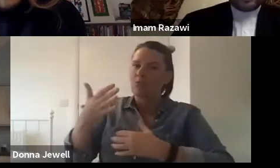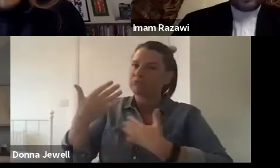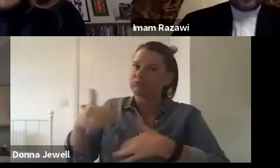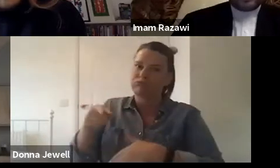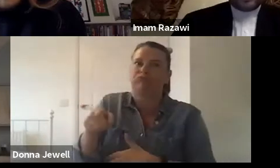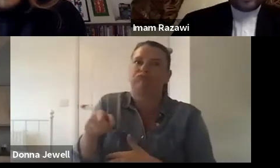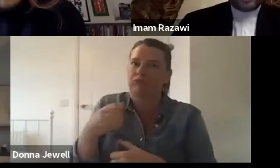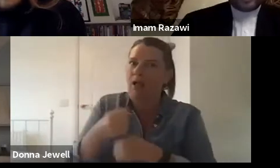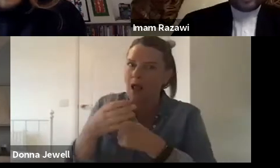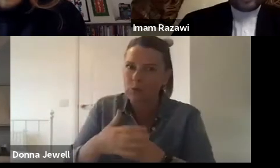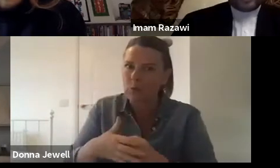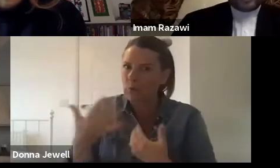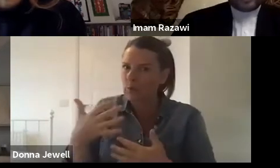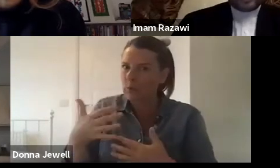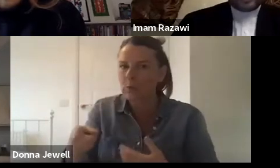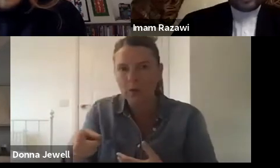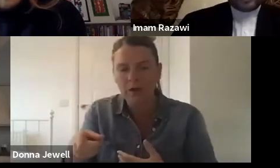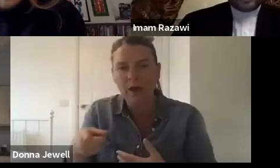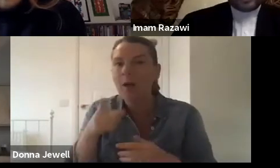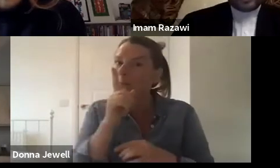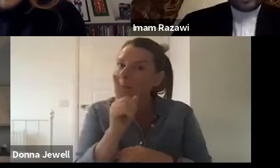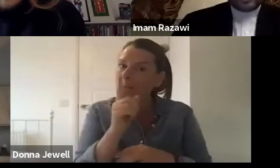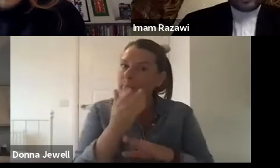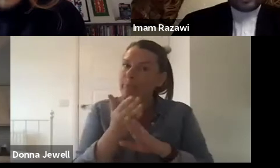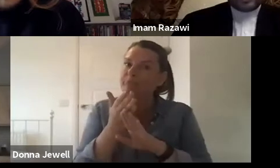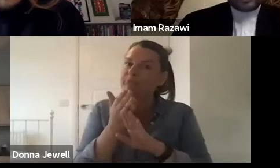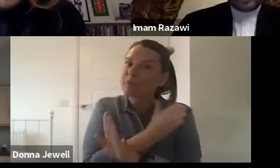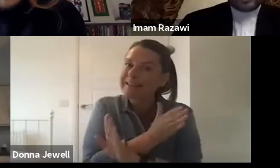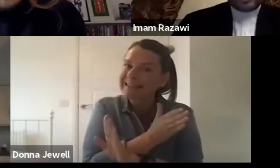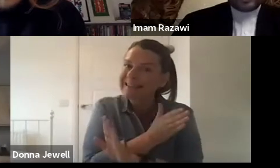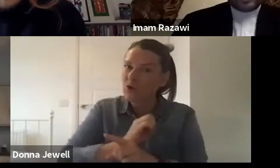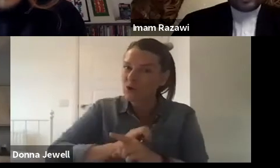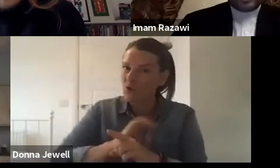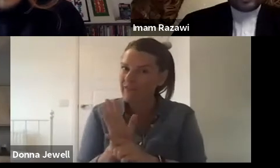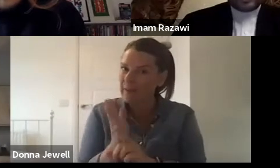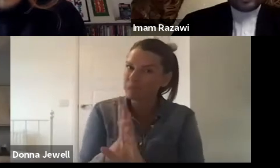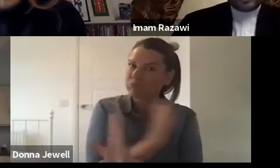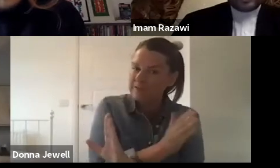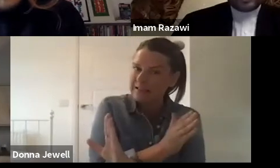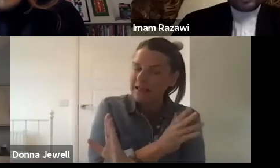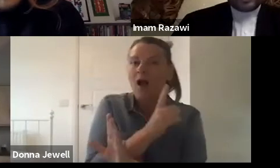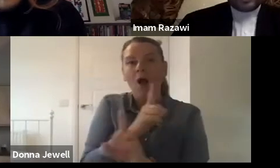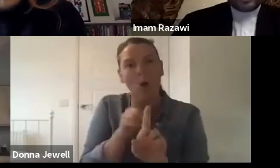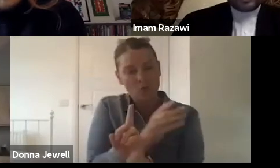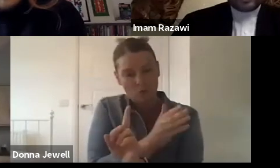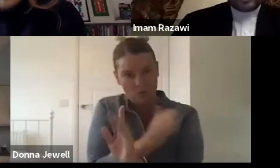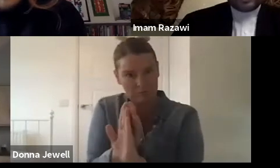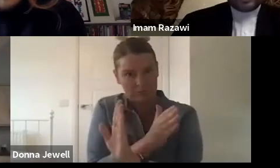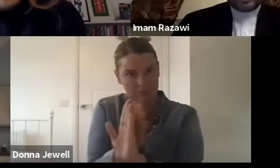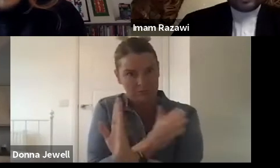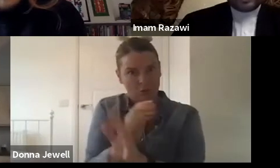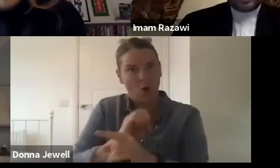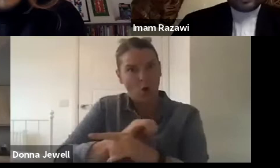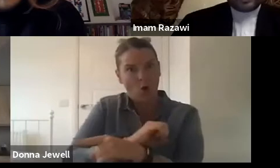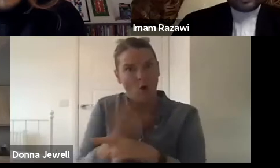the period before COVID, uh, and the period with COVID, Edinburgh's kind of tried